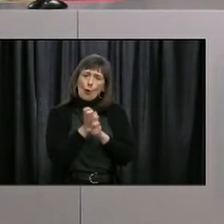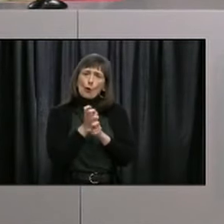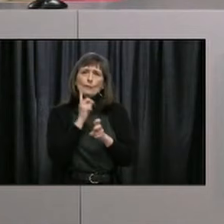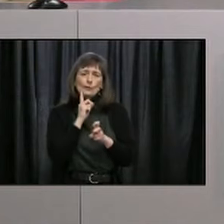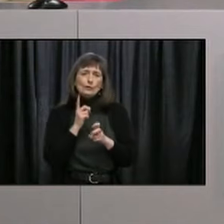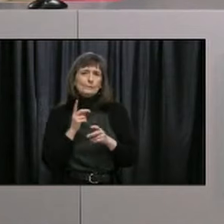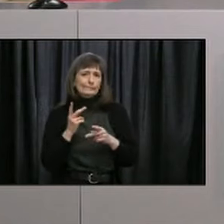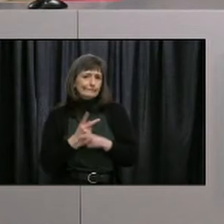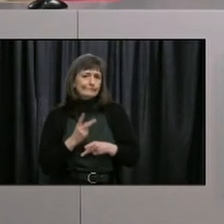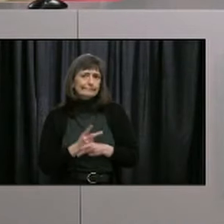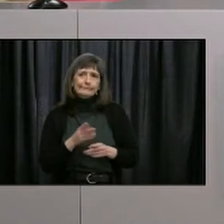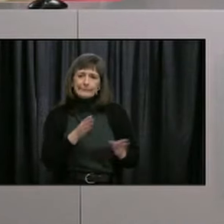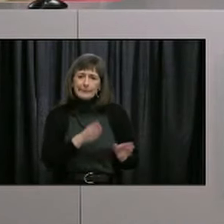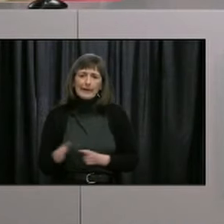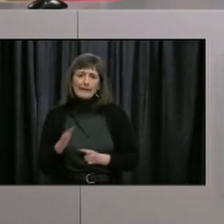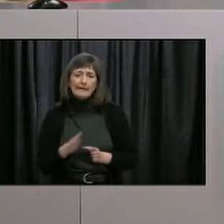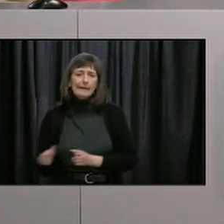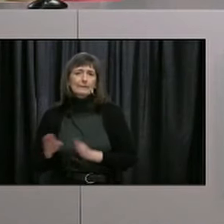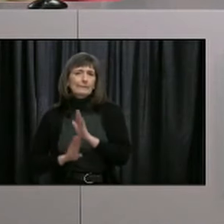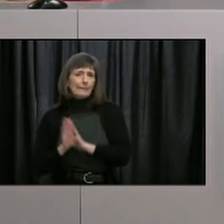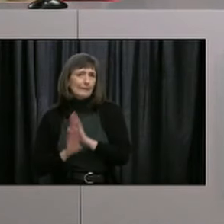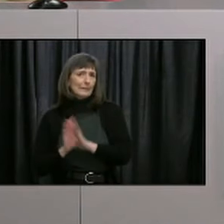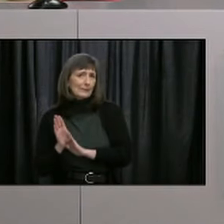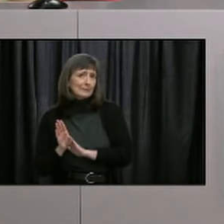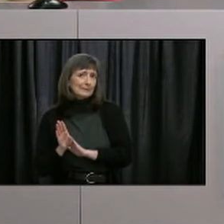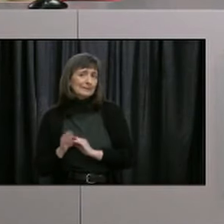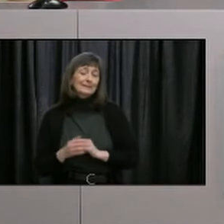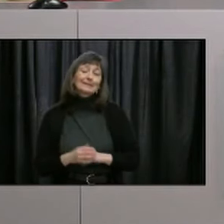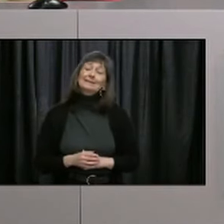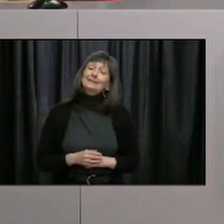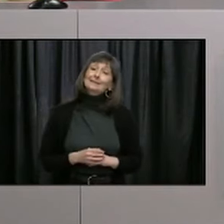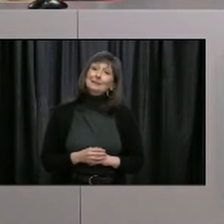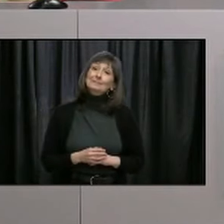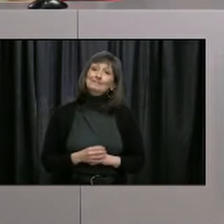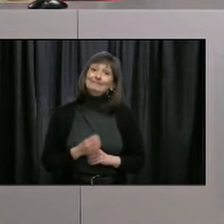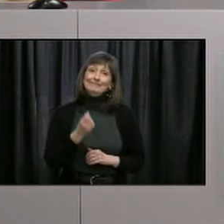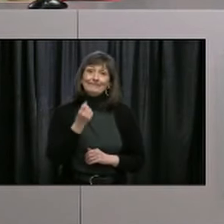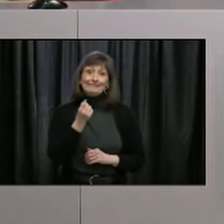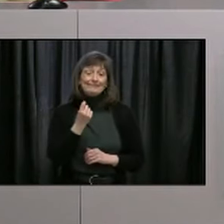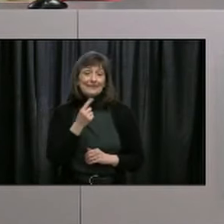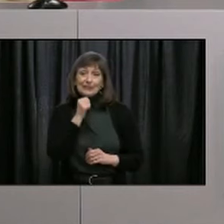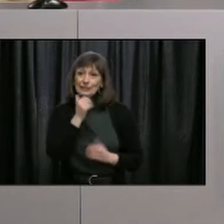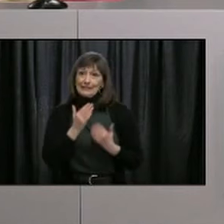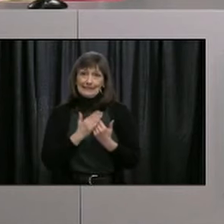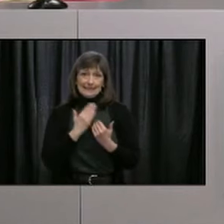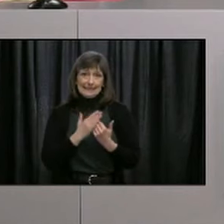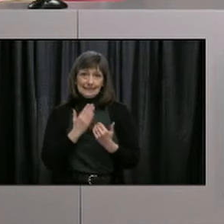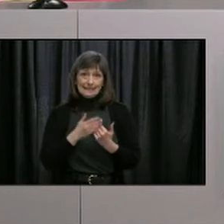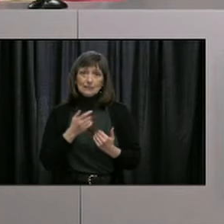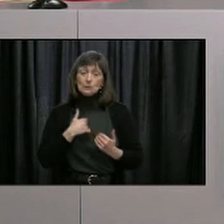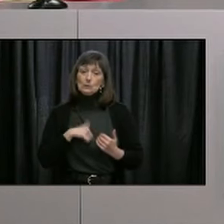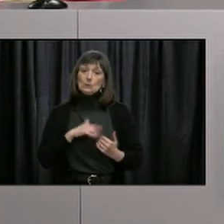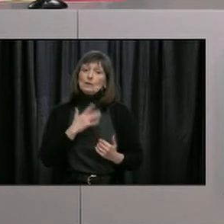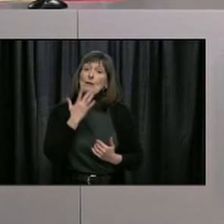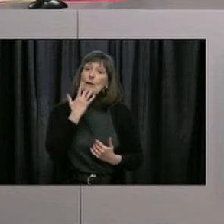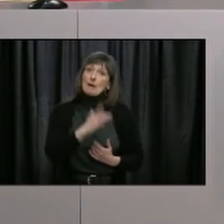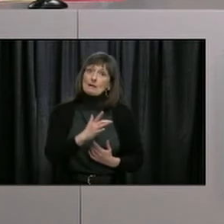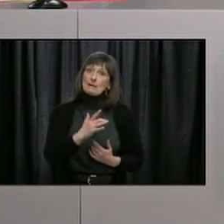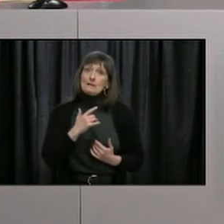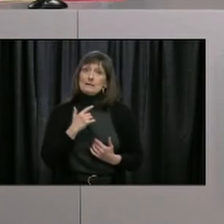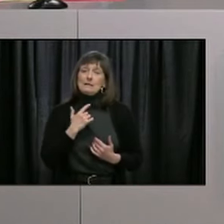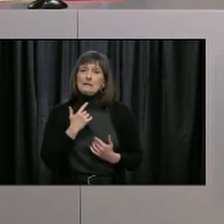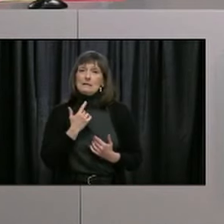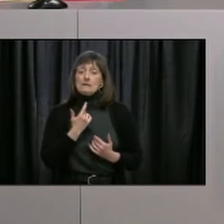hardlessly on this plan. You can imagine it's no small feat as we've been extremely lucky and again thankful to have this